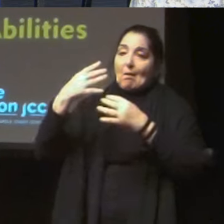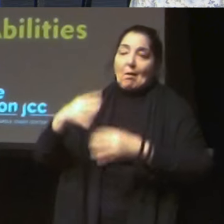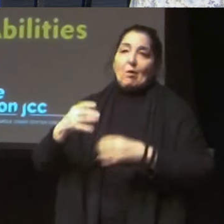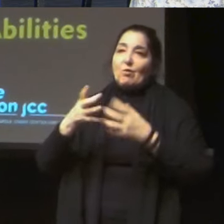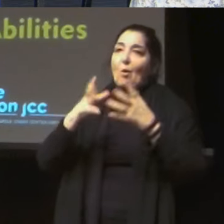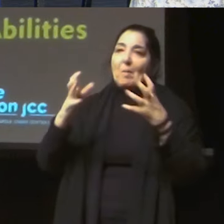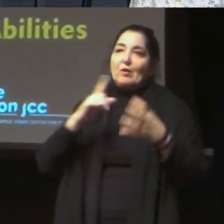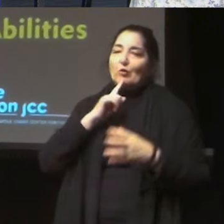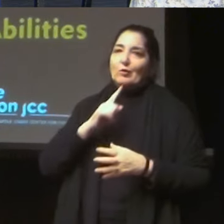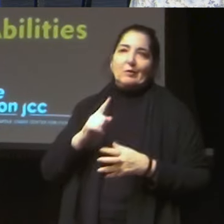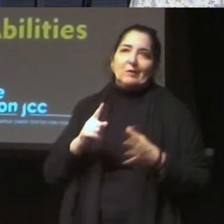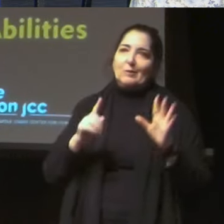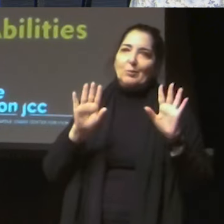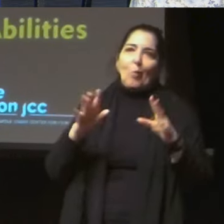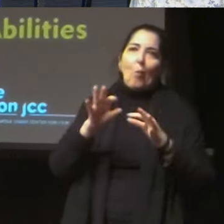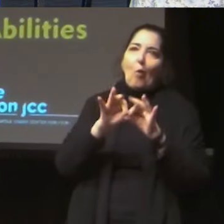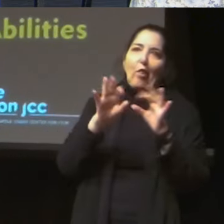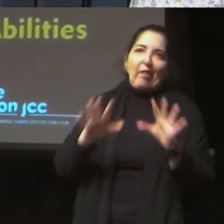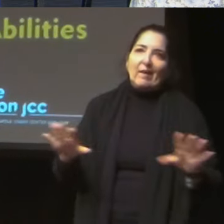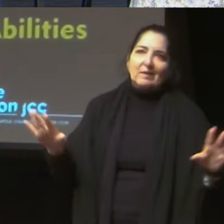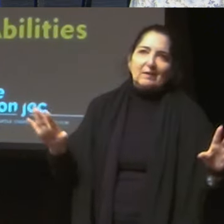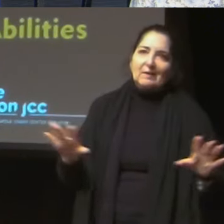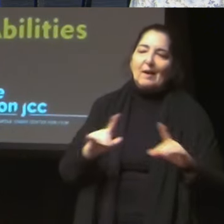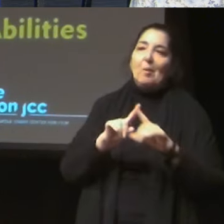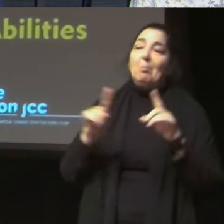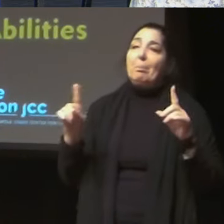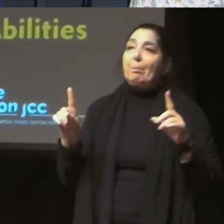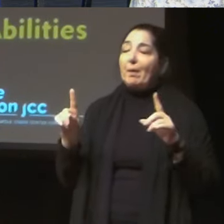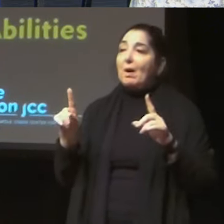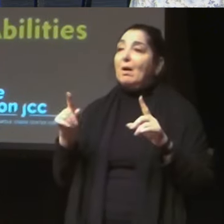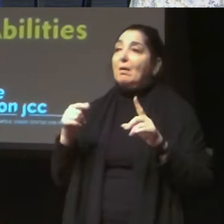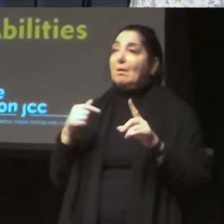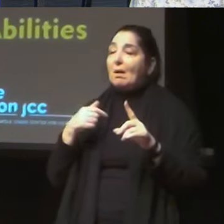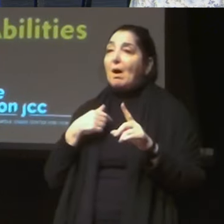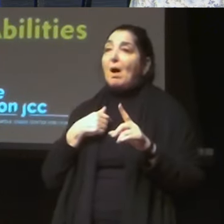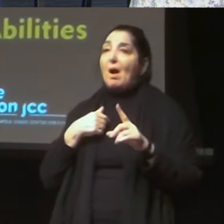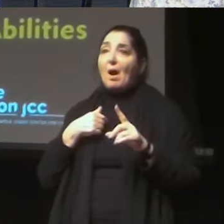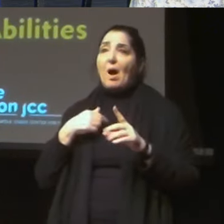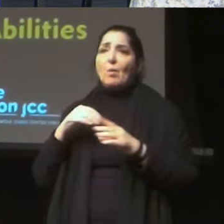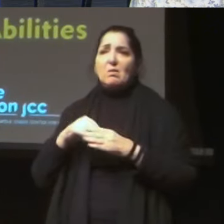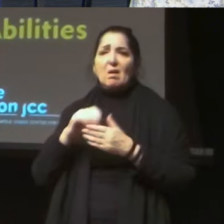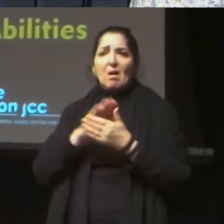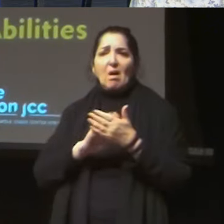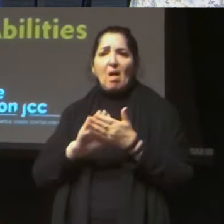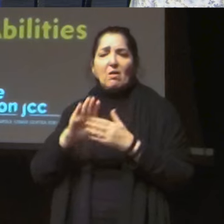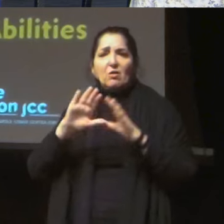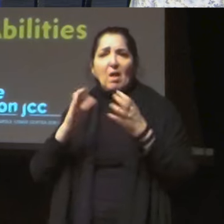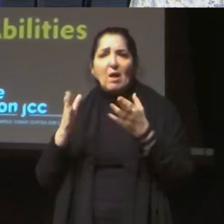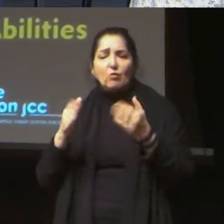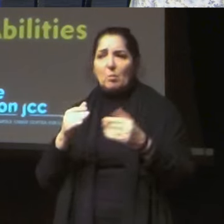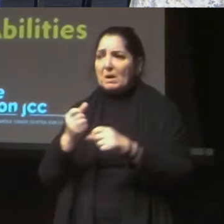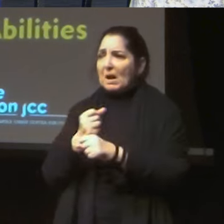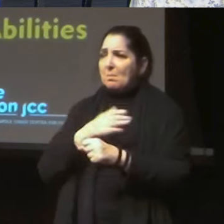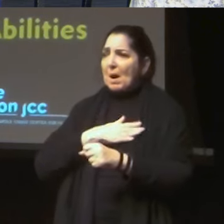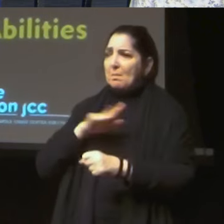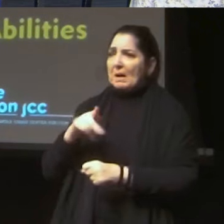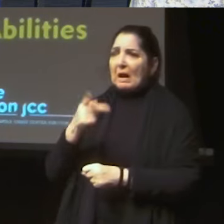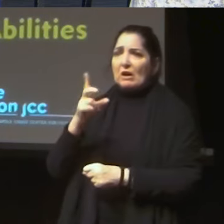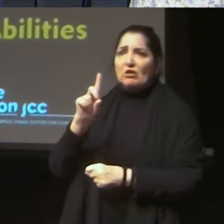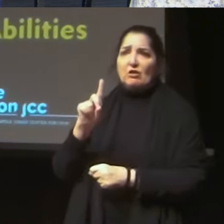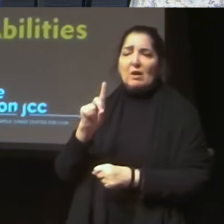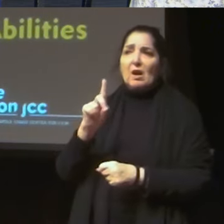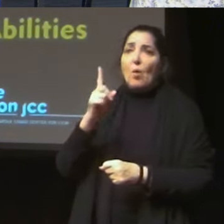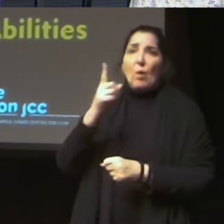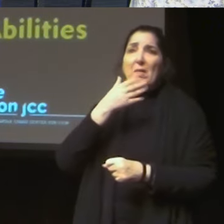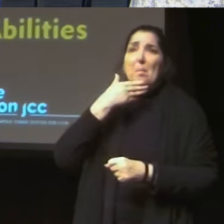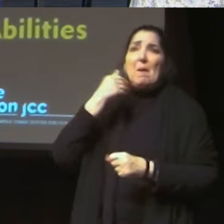at one of the best universities in the country, um, and not being fully aware of facilitated communication. Um,